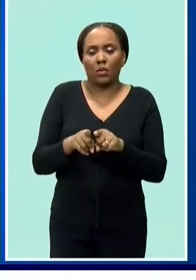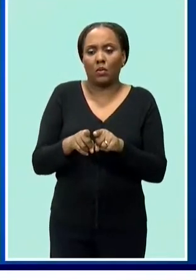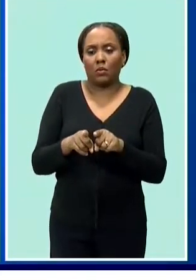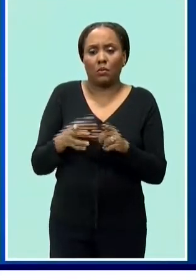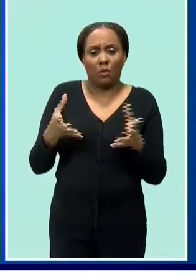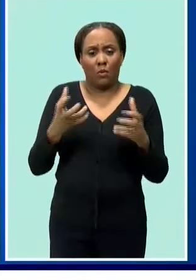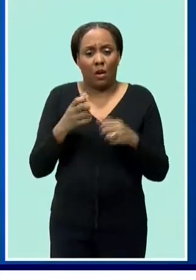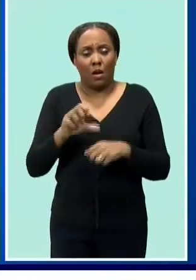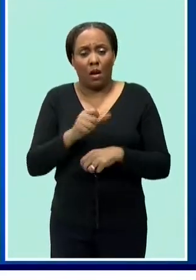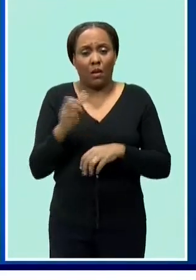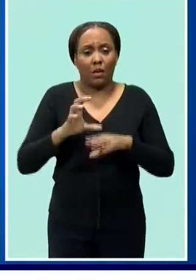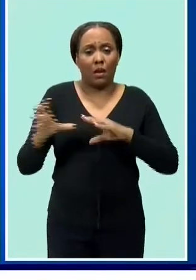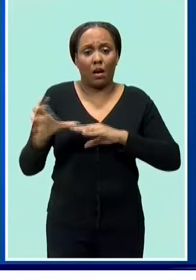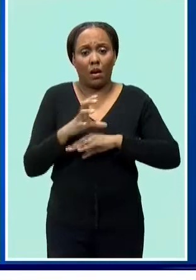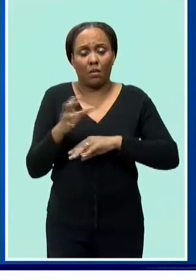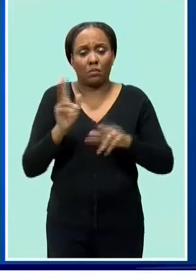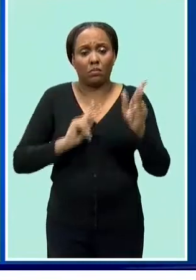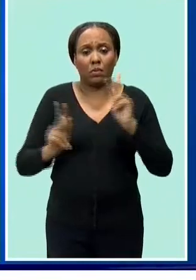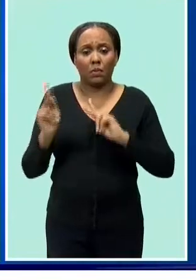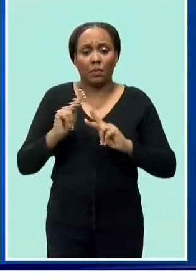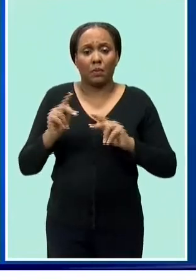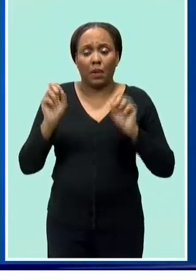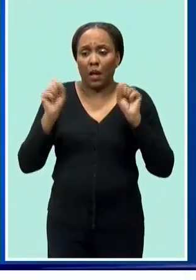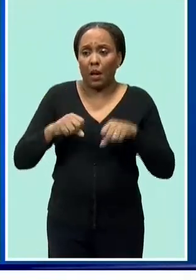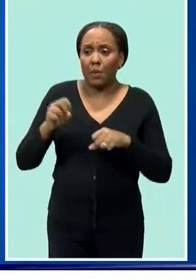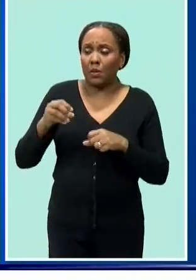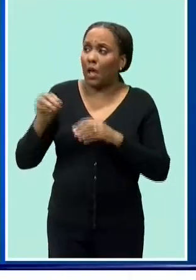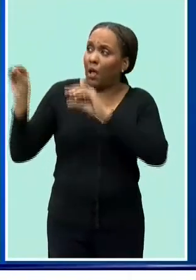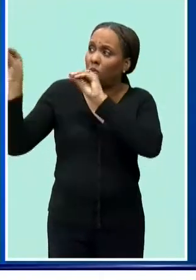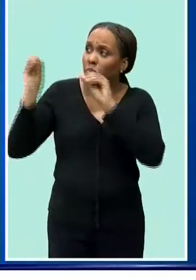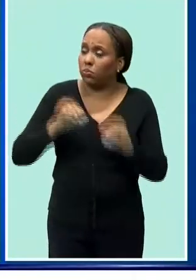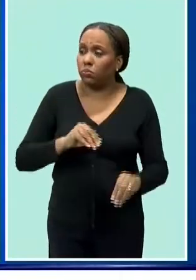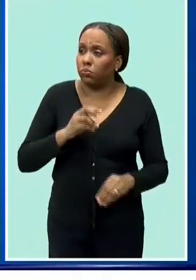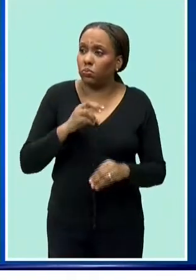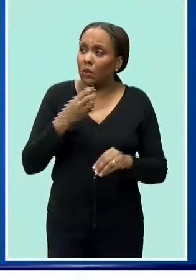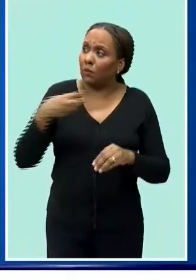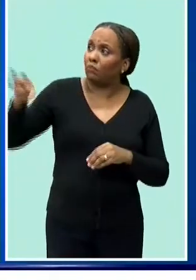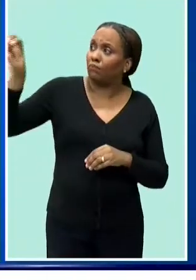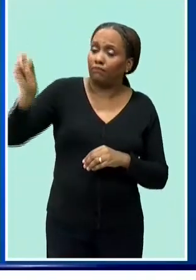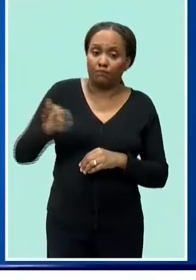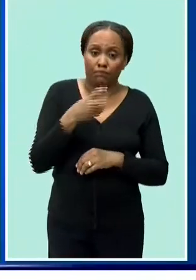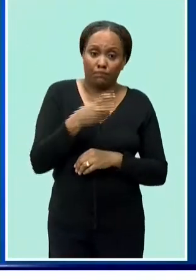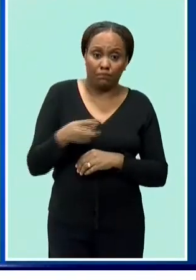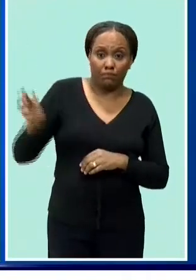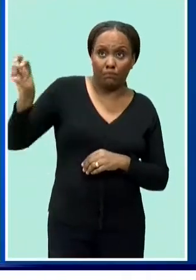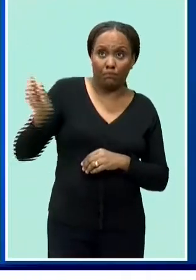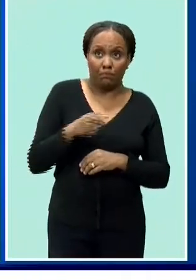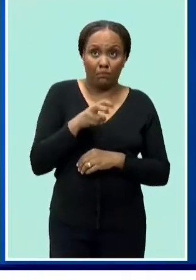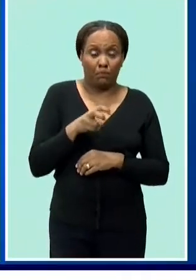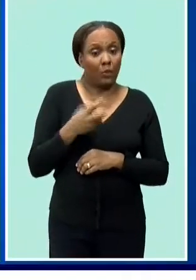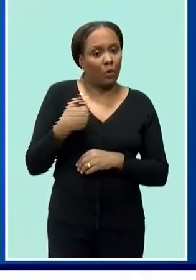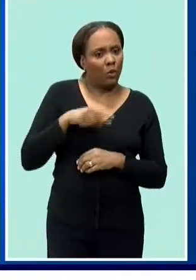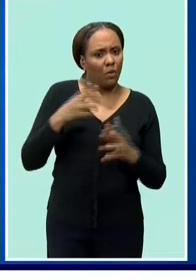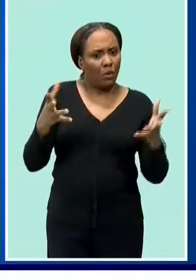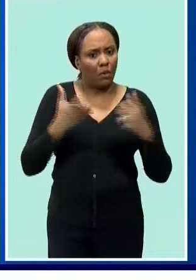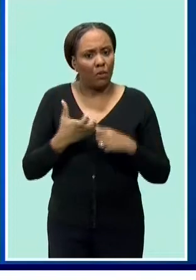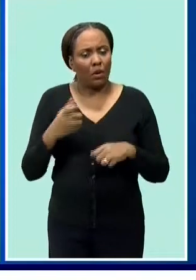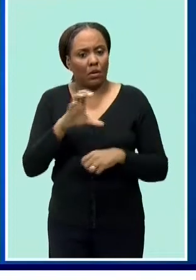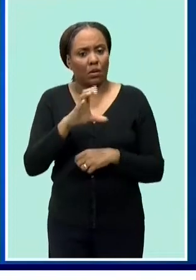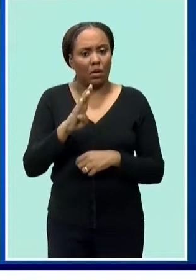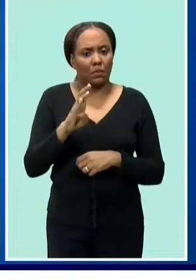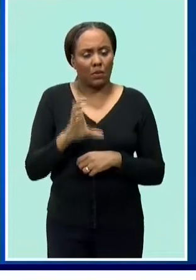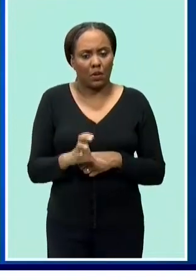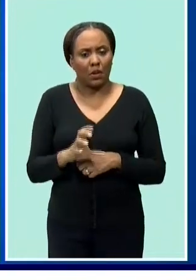this region this project provides the opportunity for cbc to reposition itself as a training ground